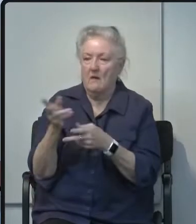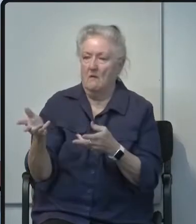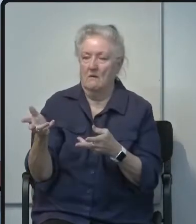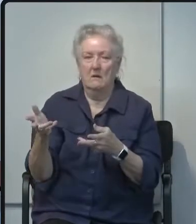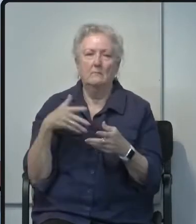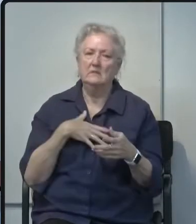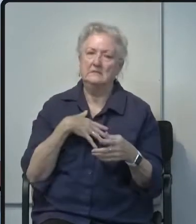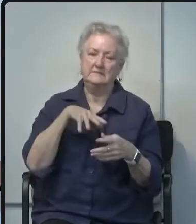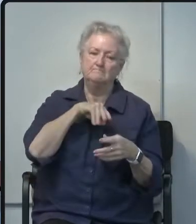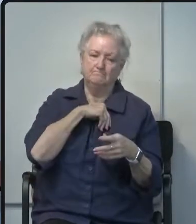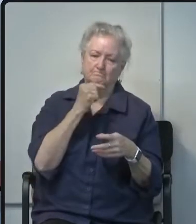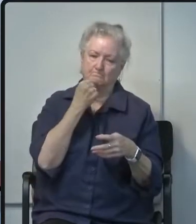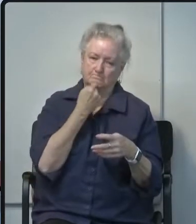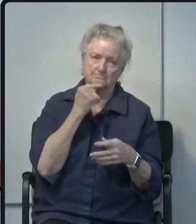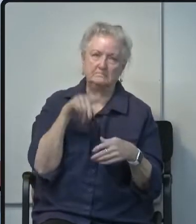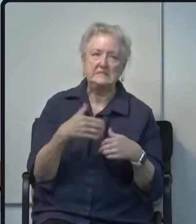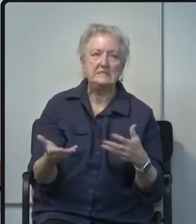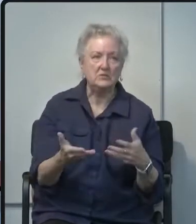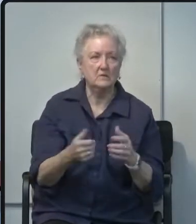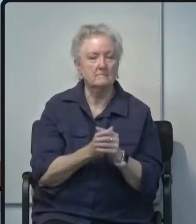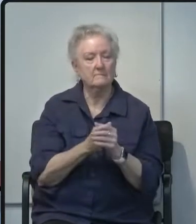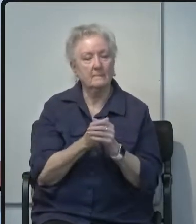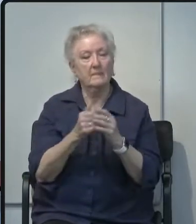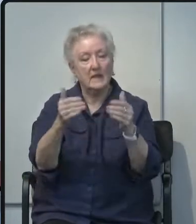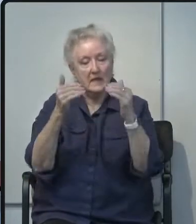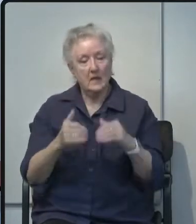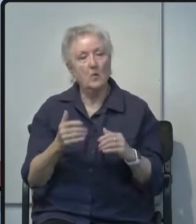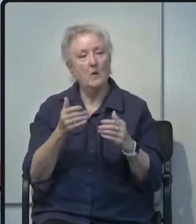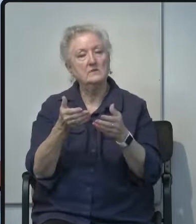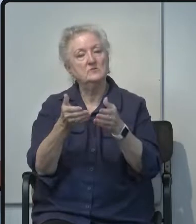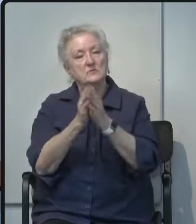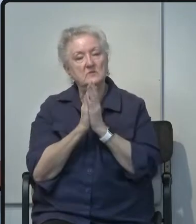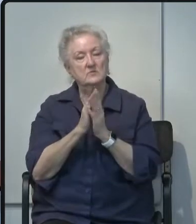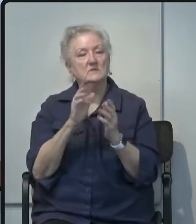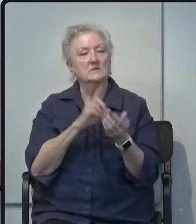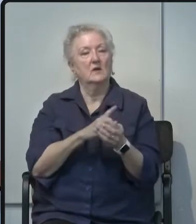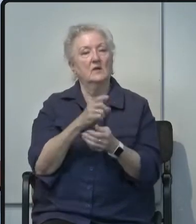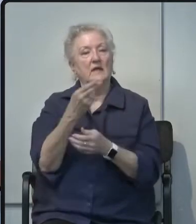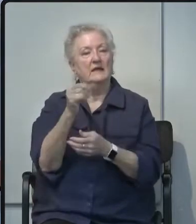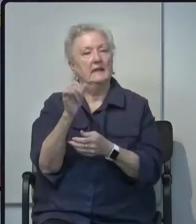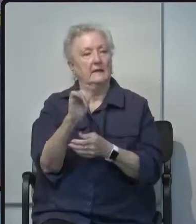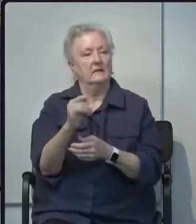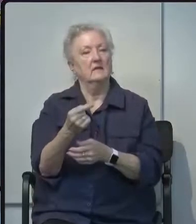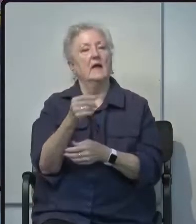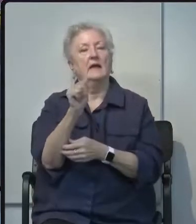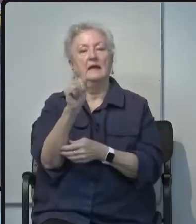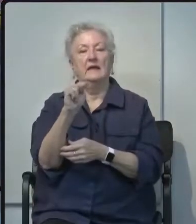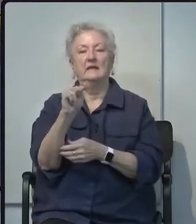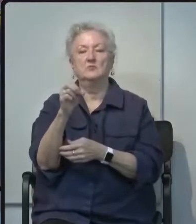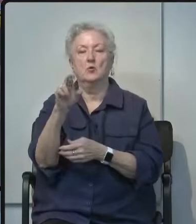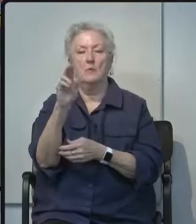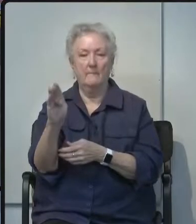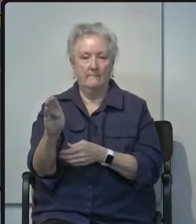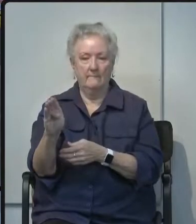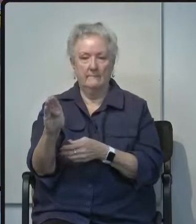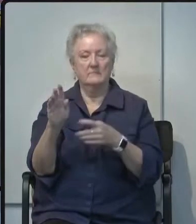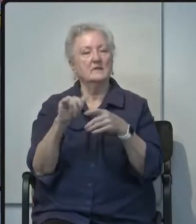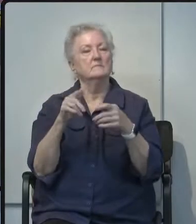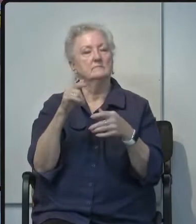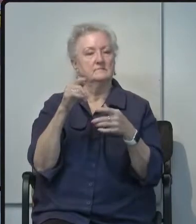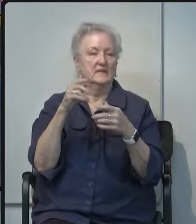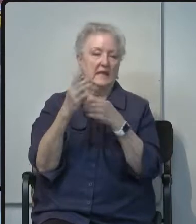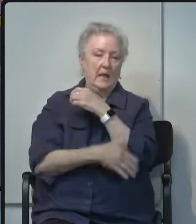next I'd like to introduce dr. Henning Anzorg the county's public health officer thank you supervisor Hart